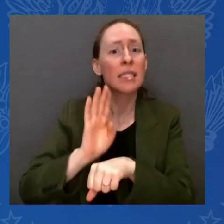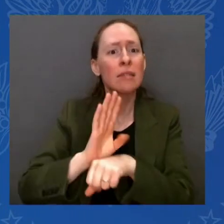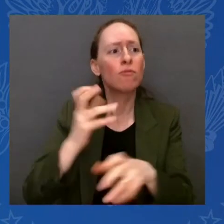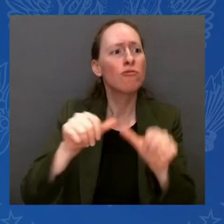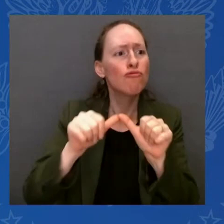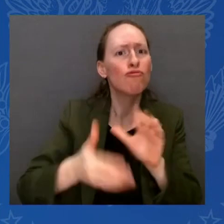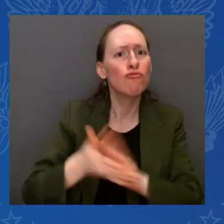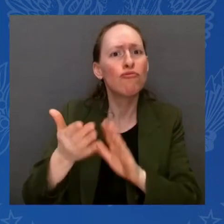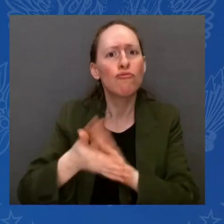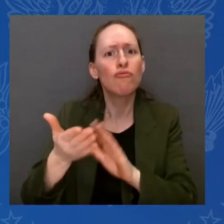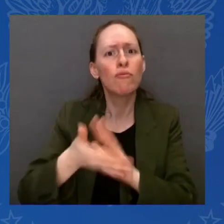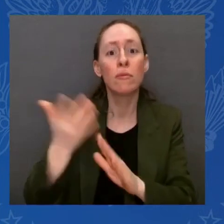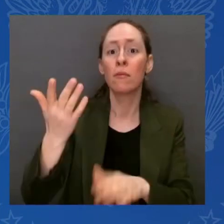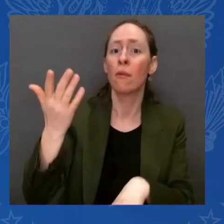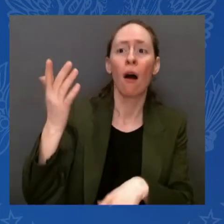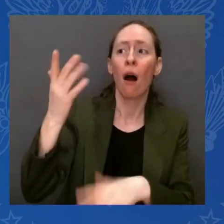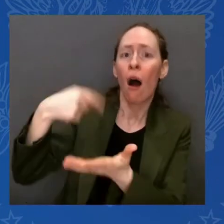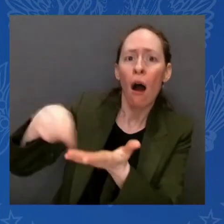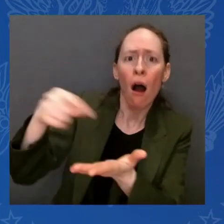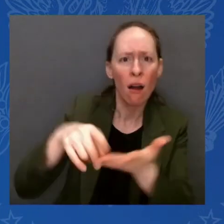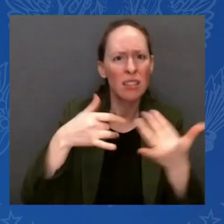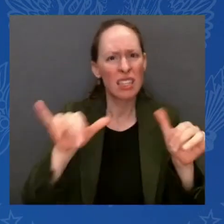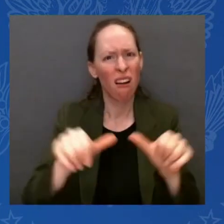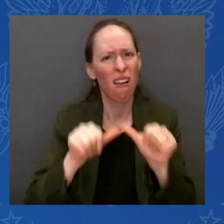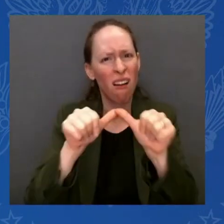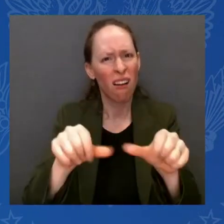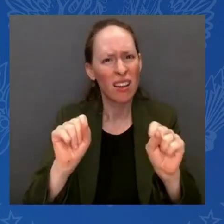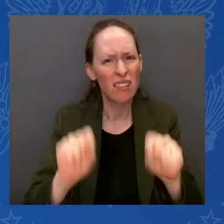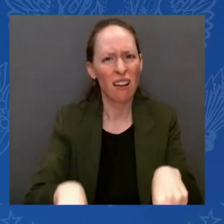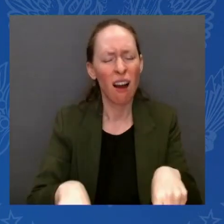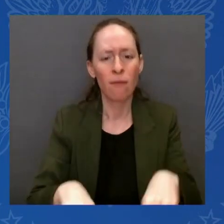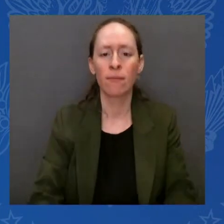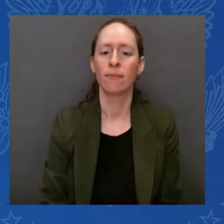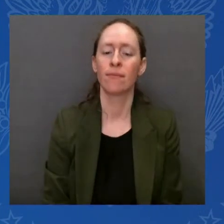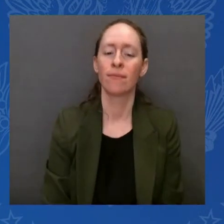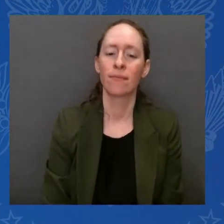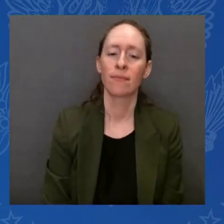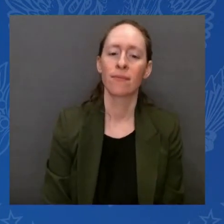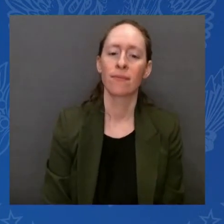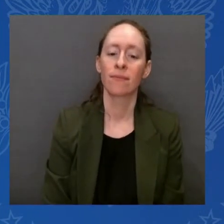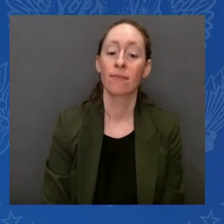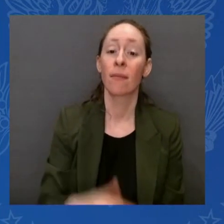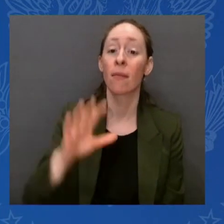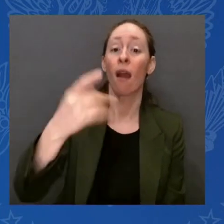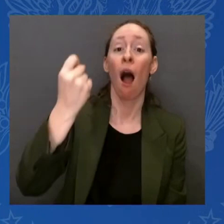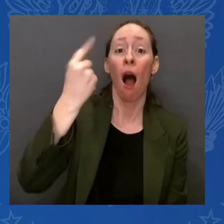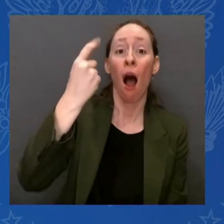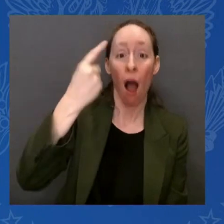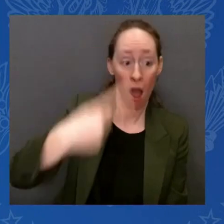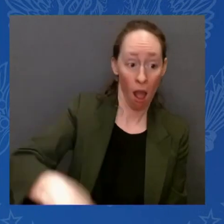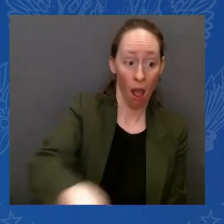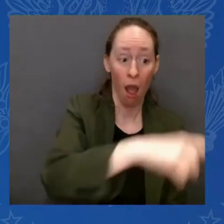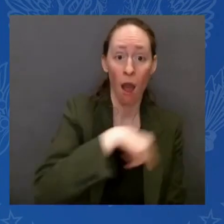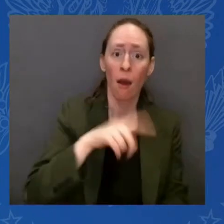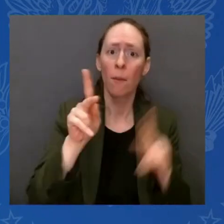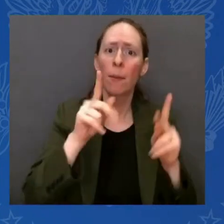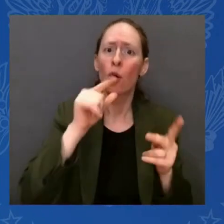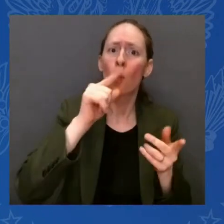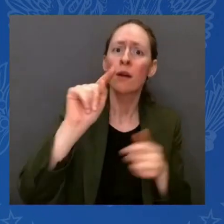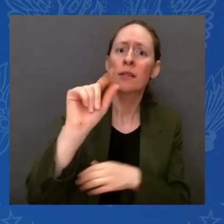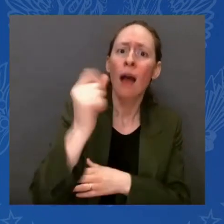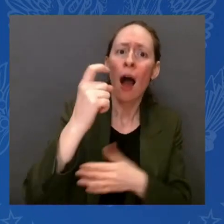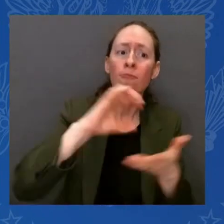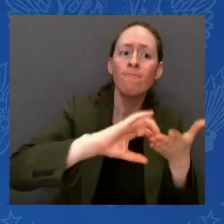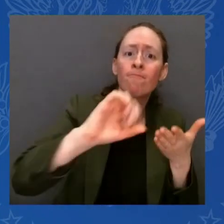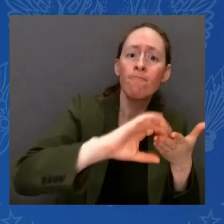point — no losses will be borne by the taxpayers. Let me repeat that. No losses will be borne by the taxpayers. Instead, the money